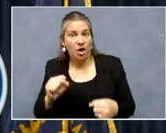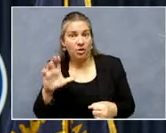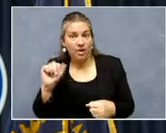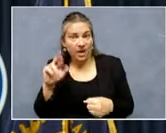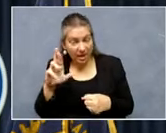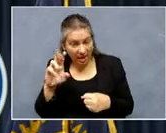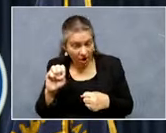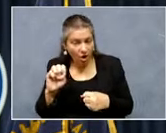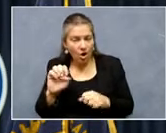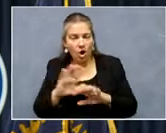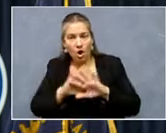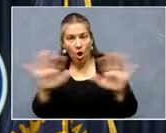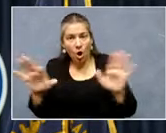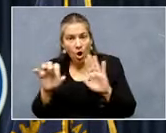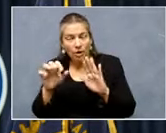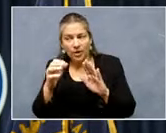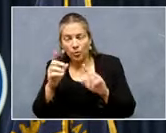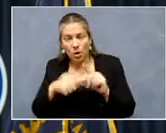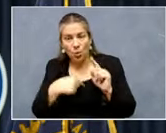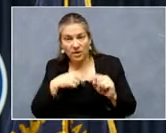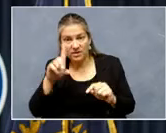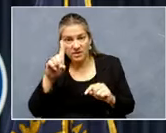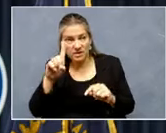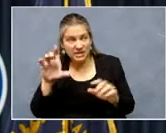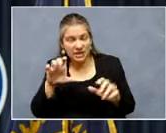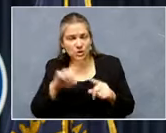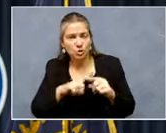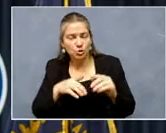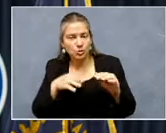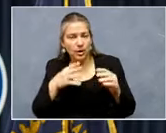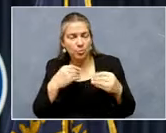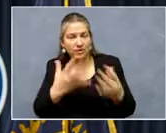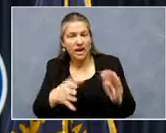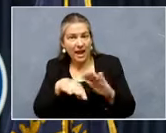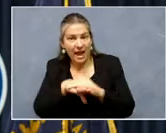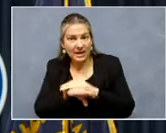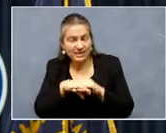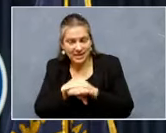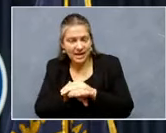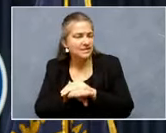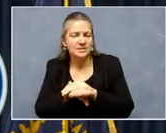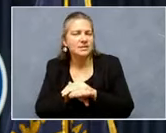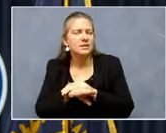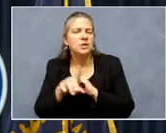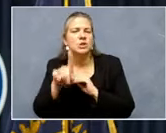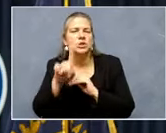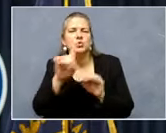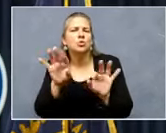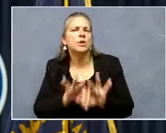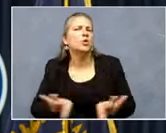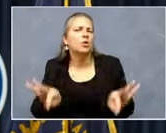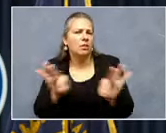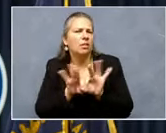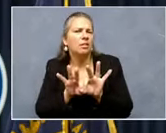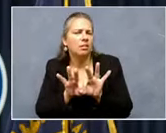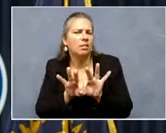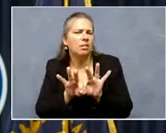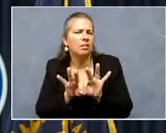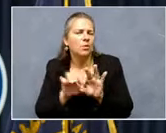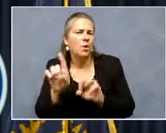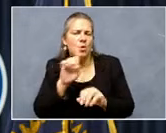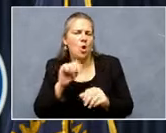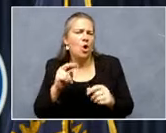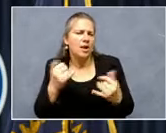steps that we've done to provide access are absolutely critical in where we are right now.